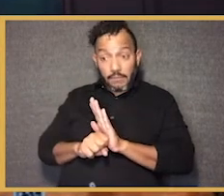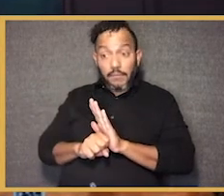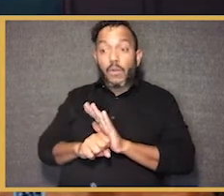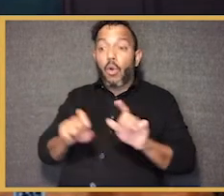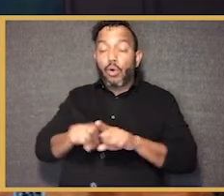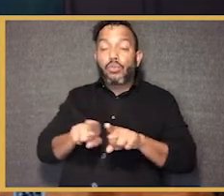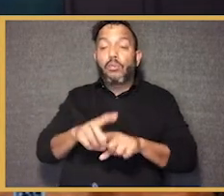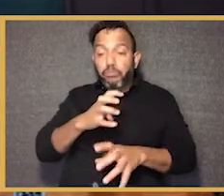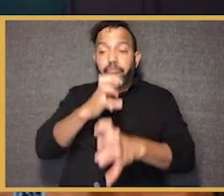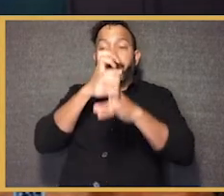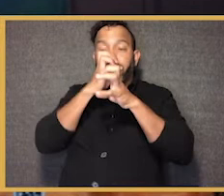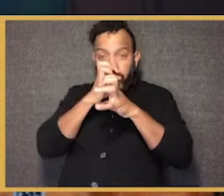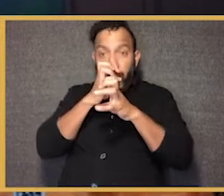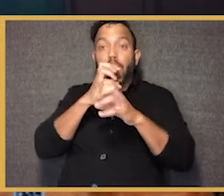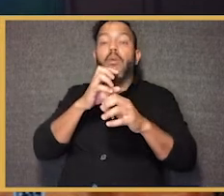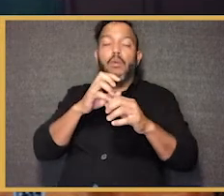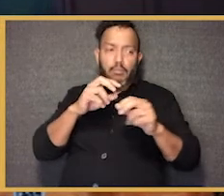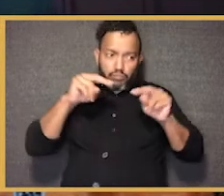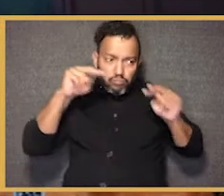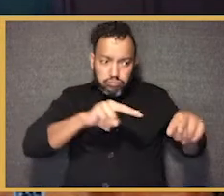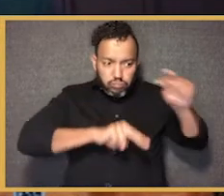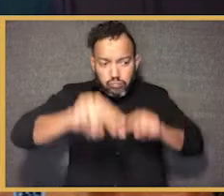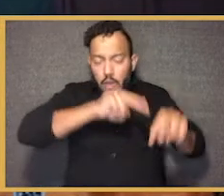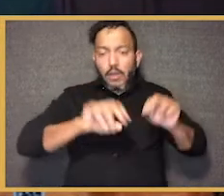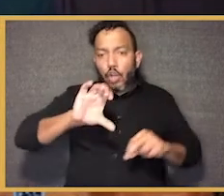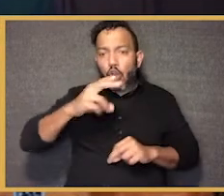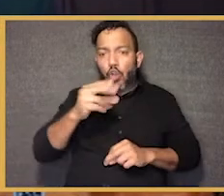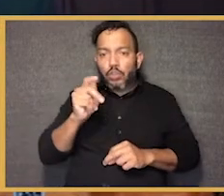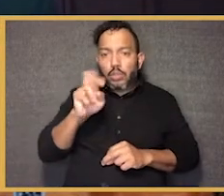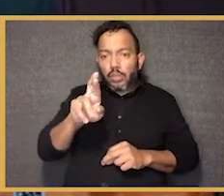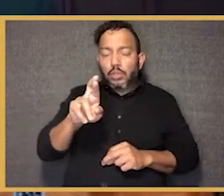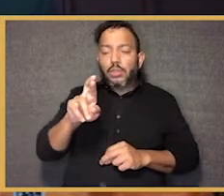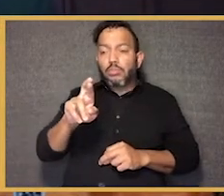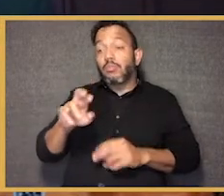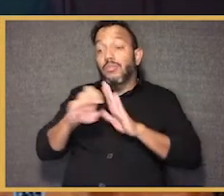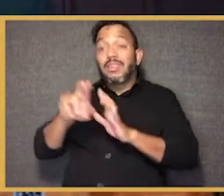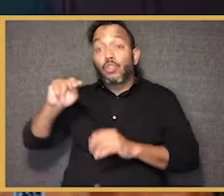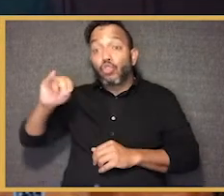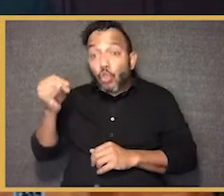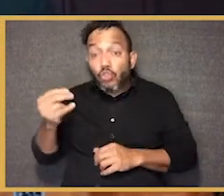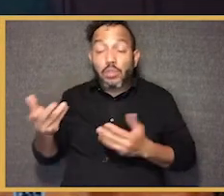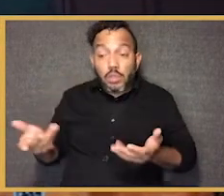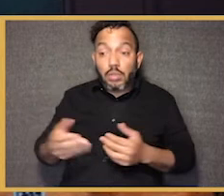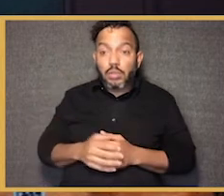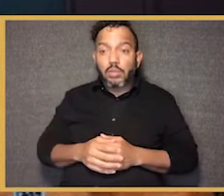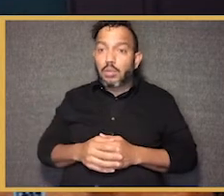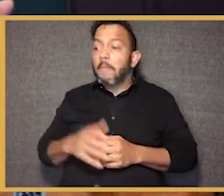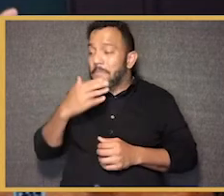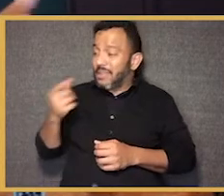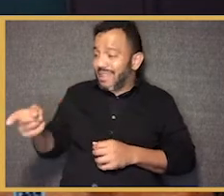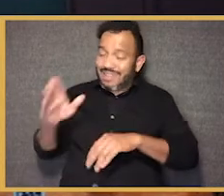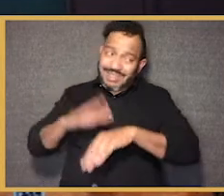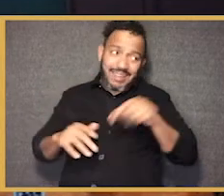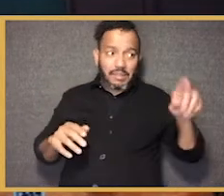also a rigorous oversight of the charter sector. New Jersey, rather